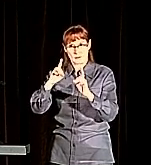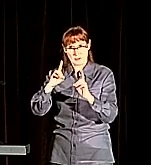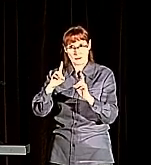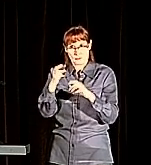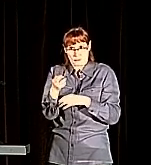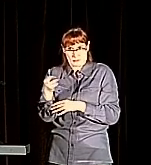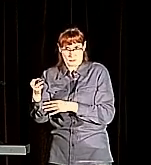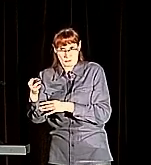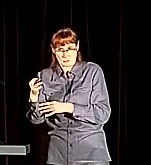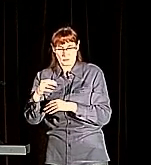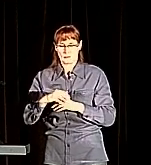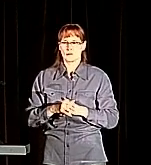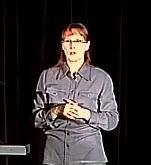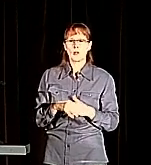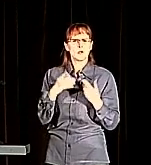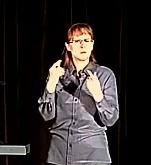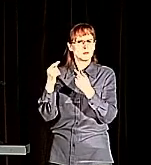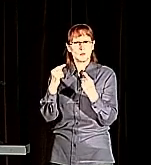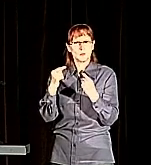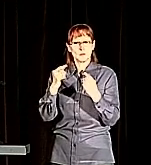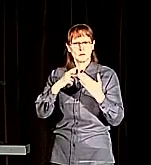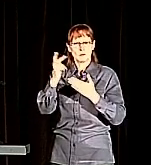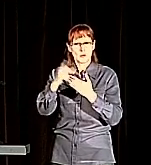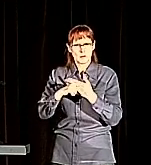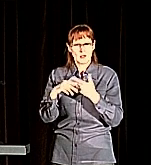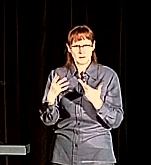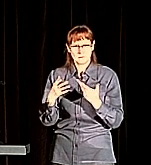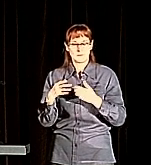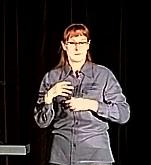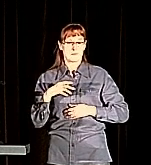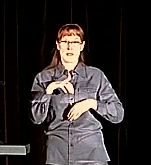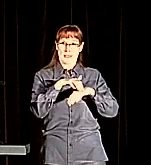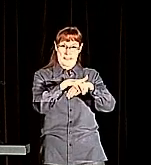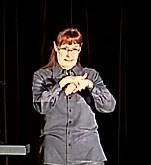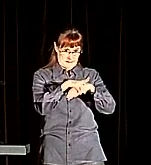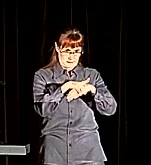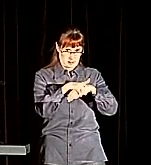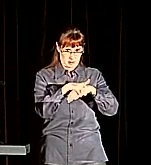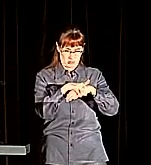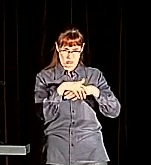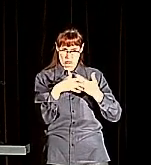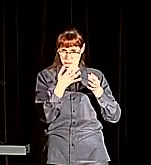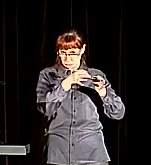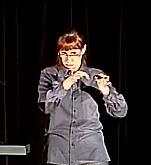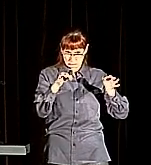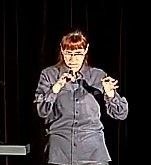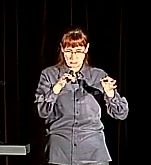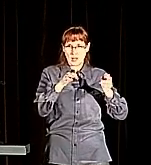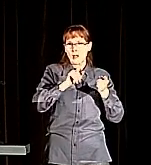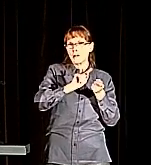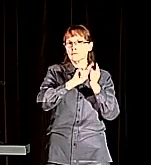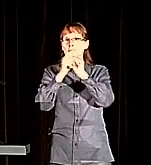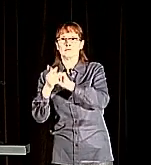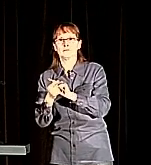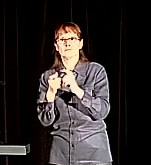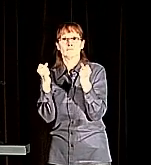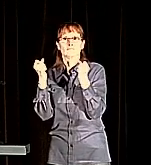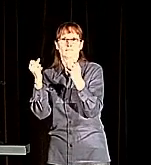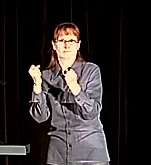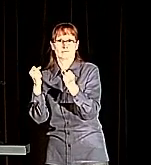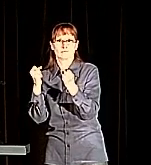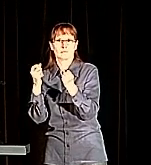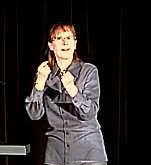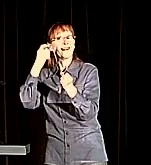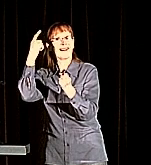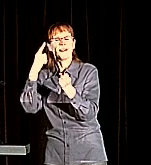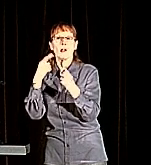What we do is when we take an English word and we translate it into sign language, we don't just provide them a one-to-one mapping from the